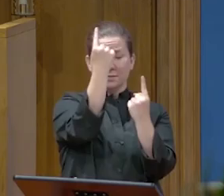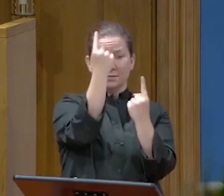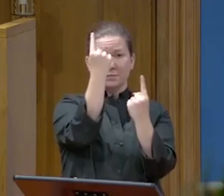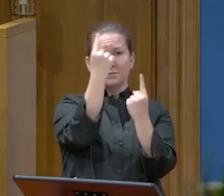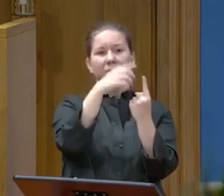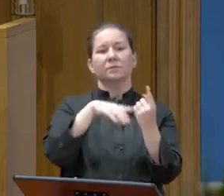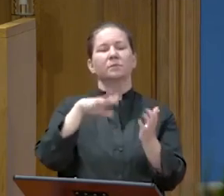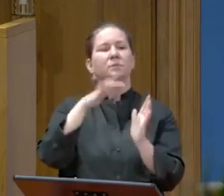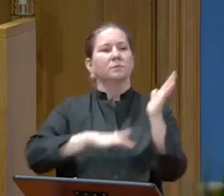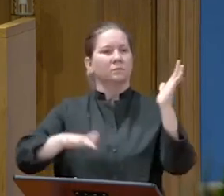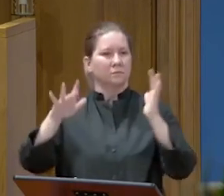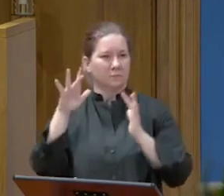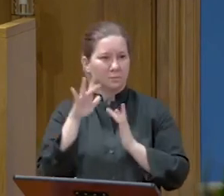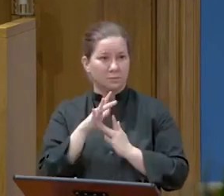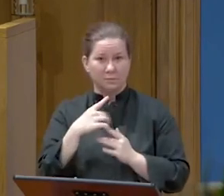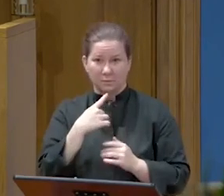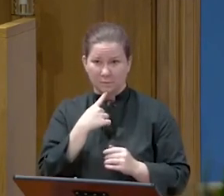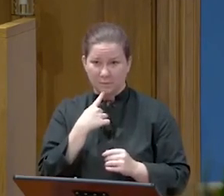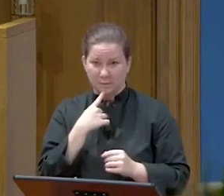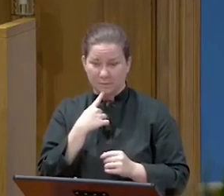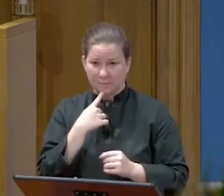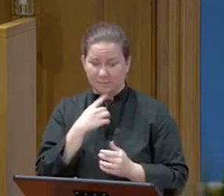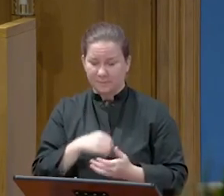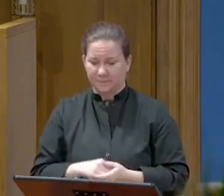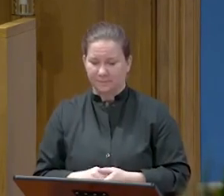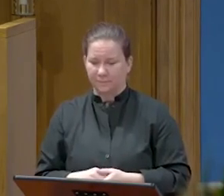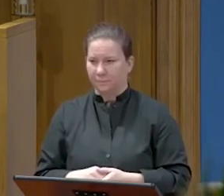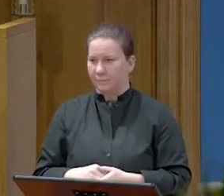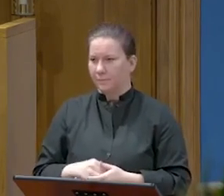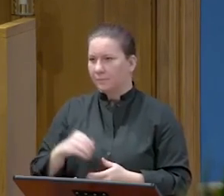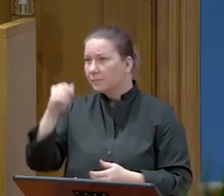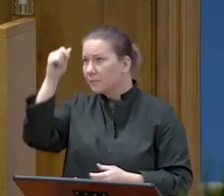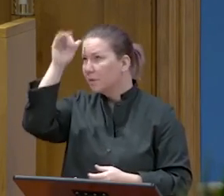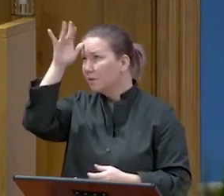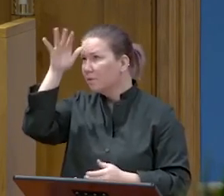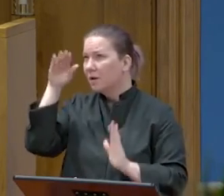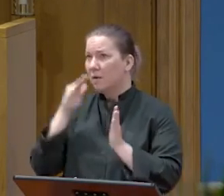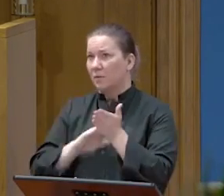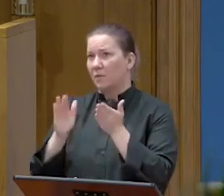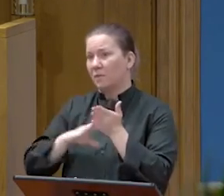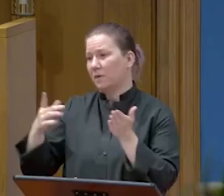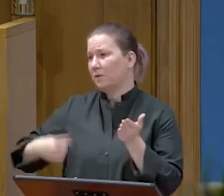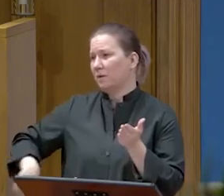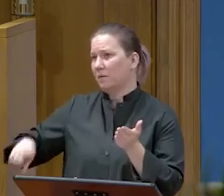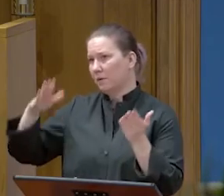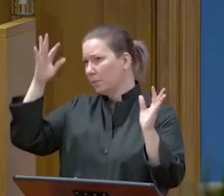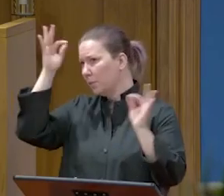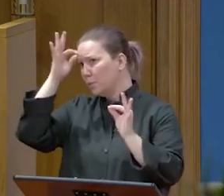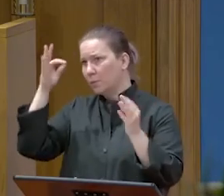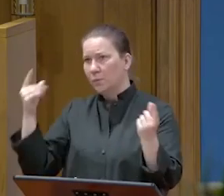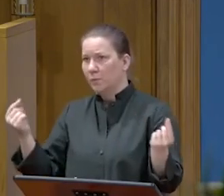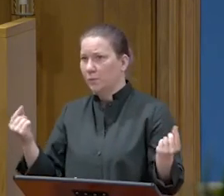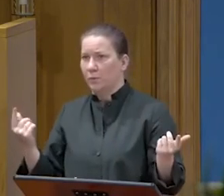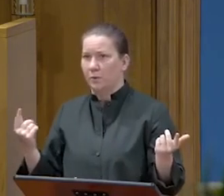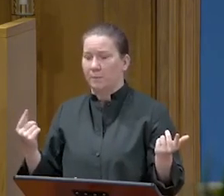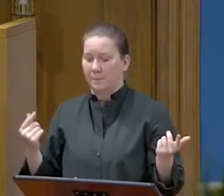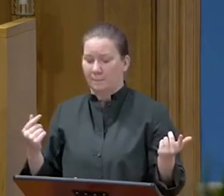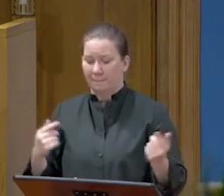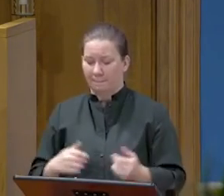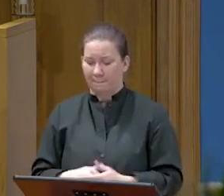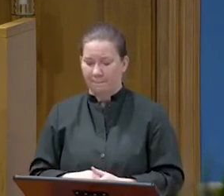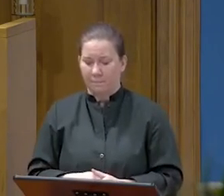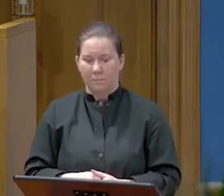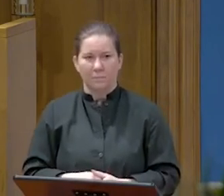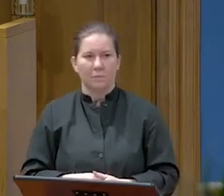Jesus said, Father, forgive them for they do not know what they are doing. And they cast